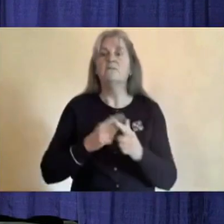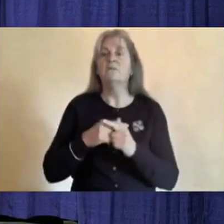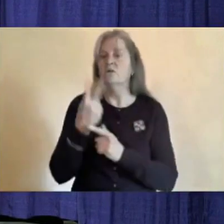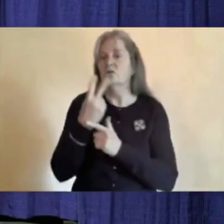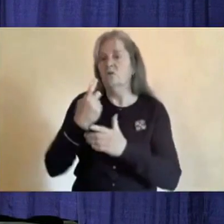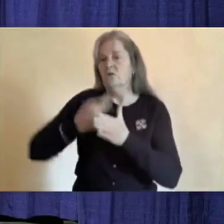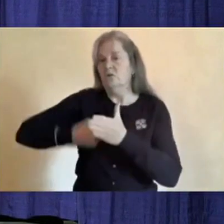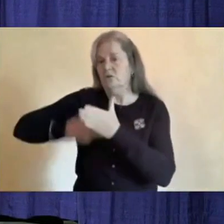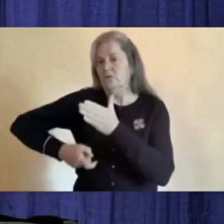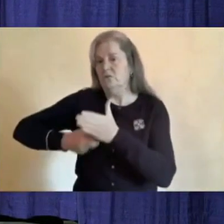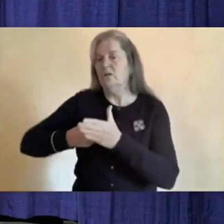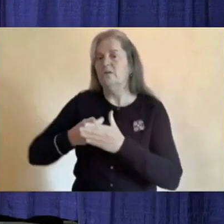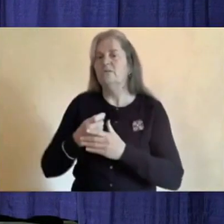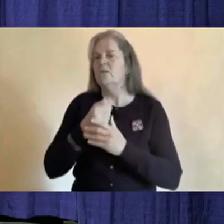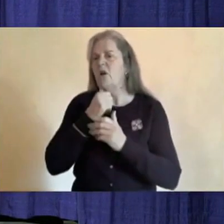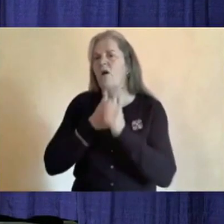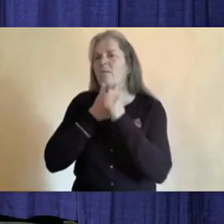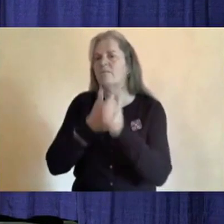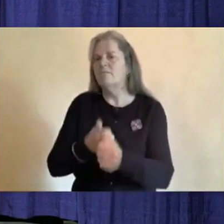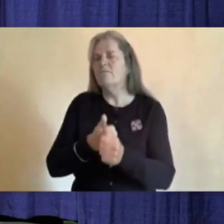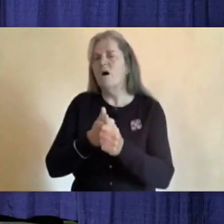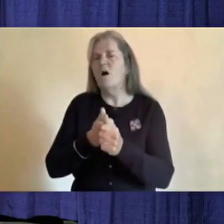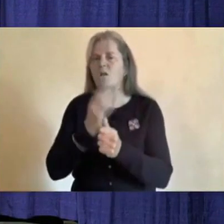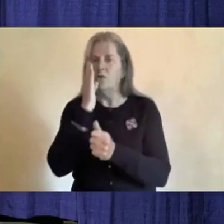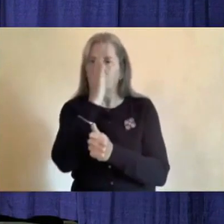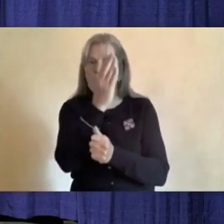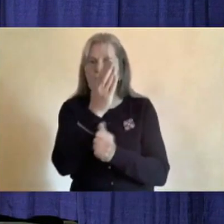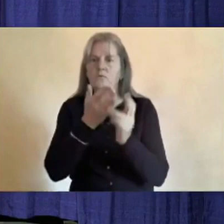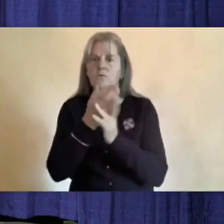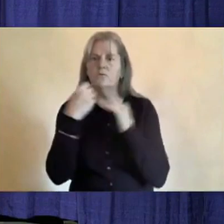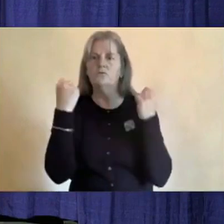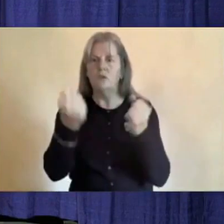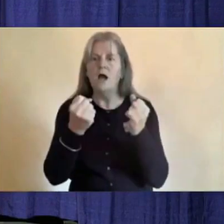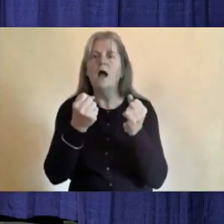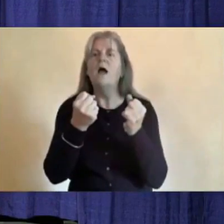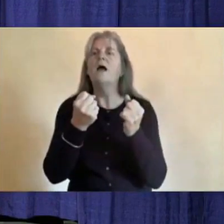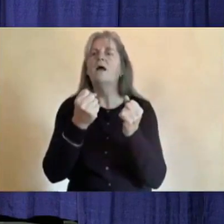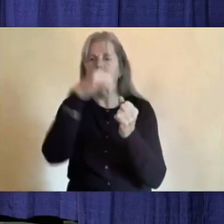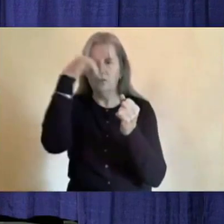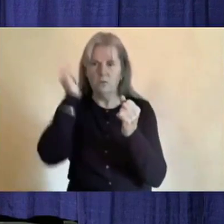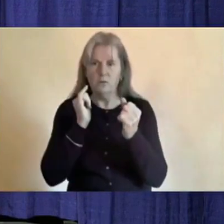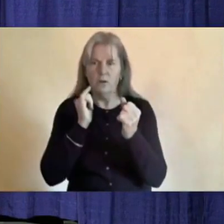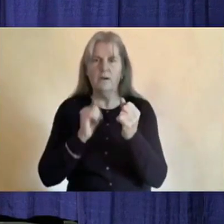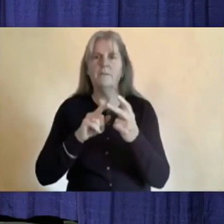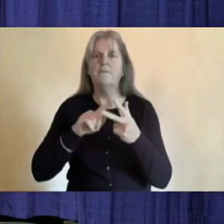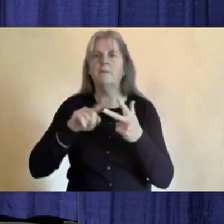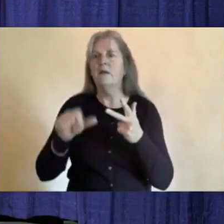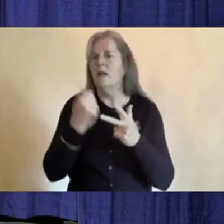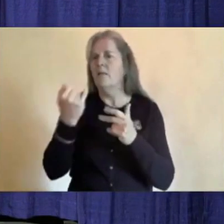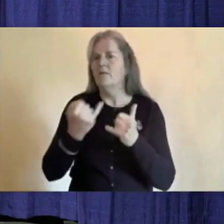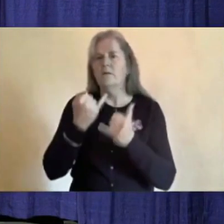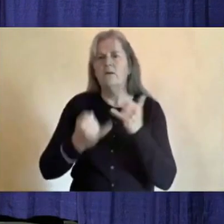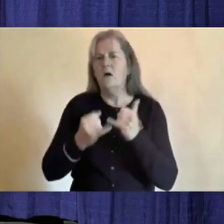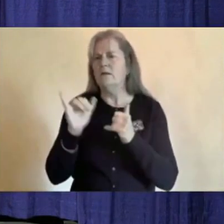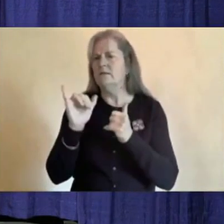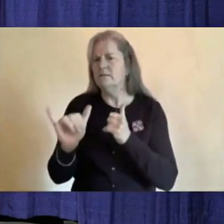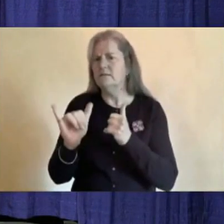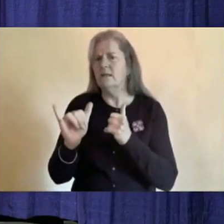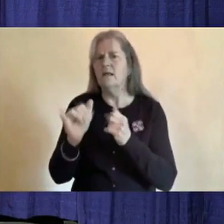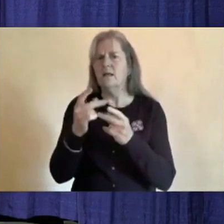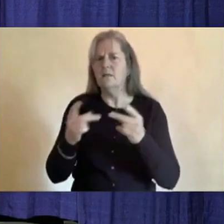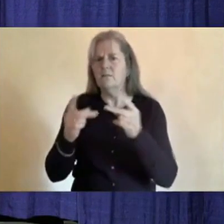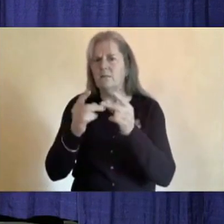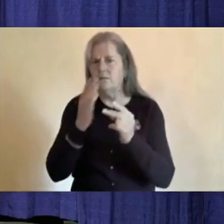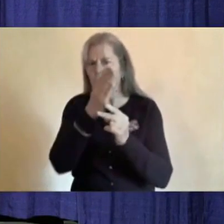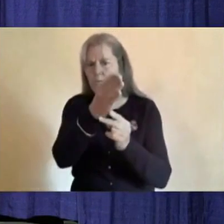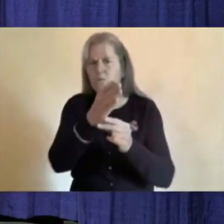in accordance with a signed declaration, and the other was for failure to remain on a designated route while